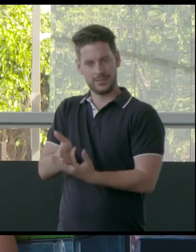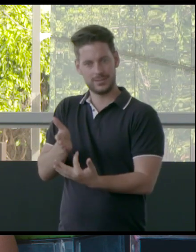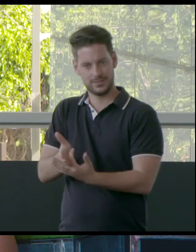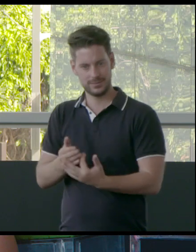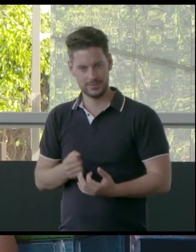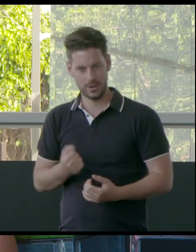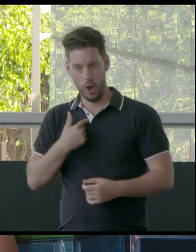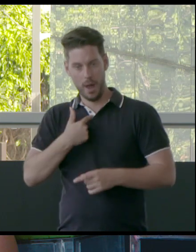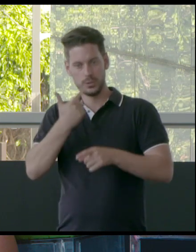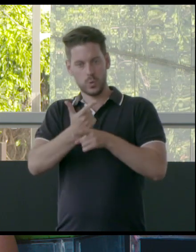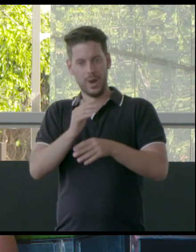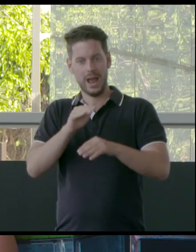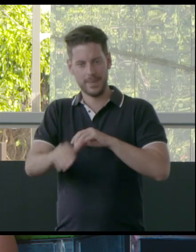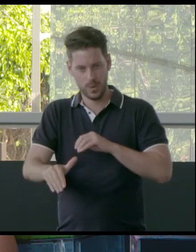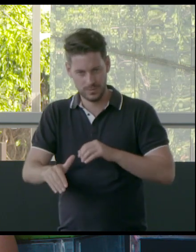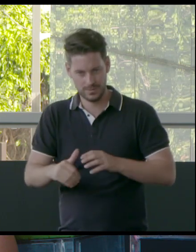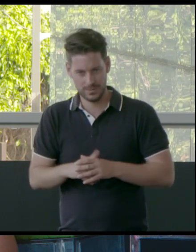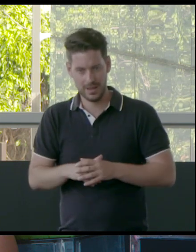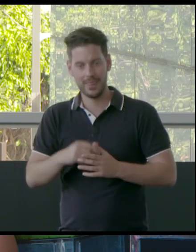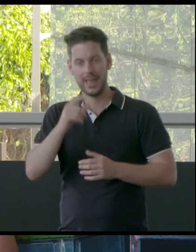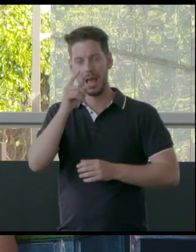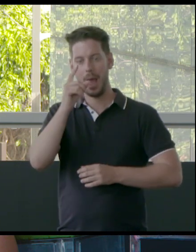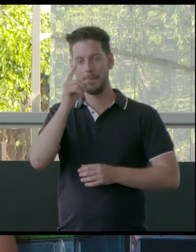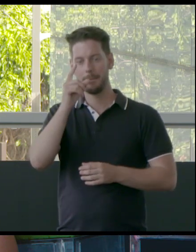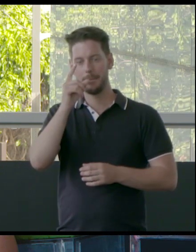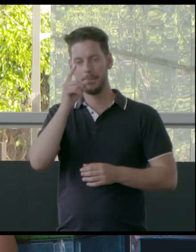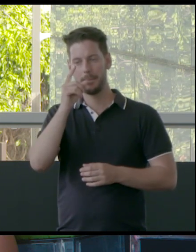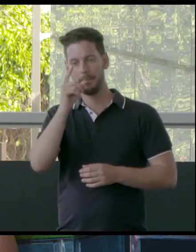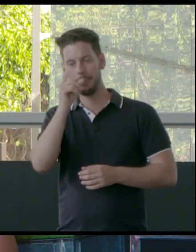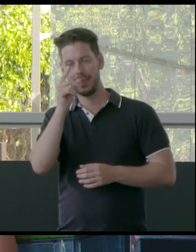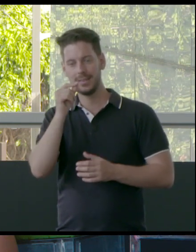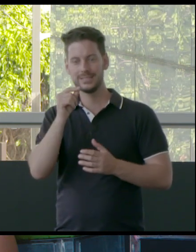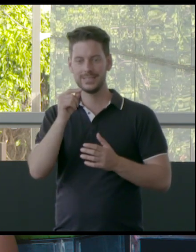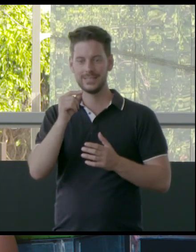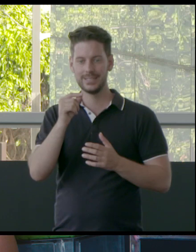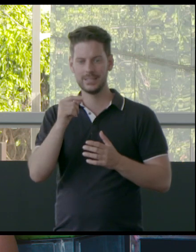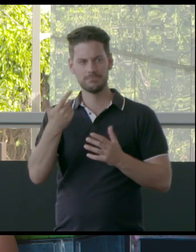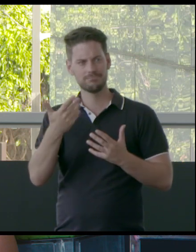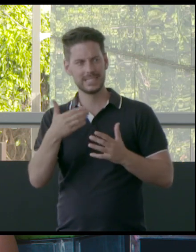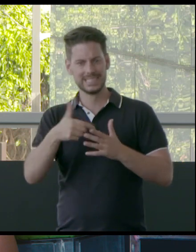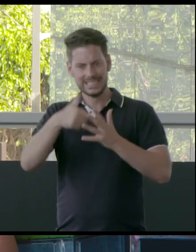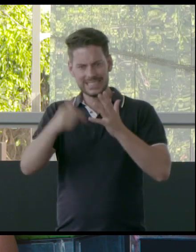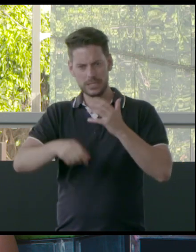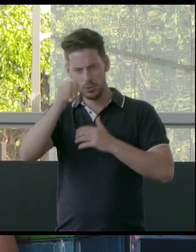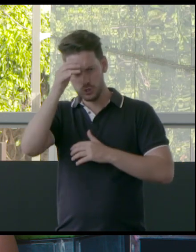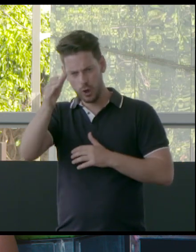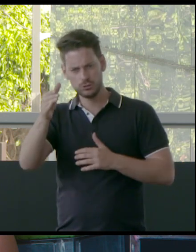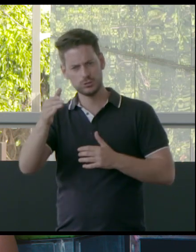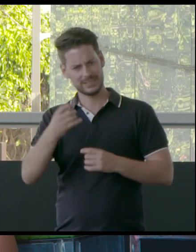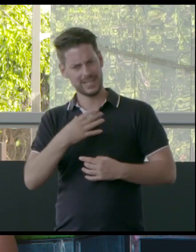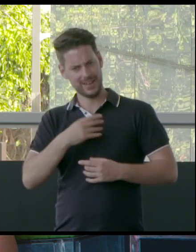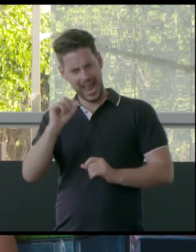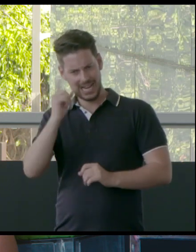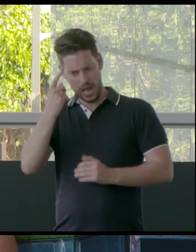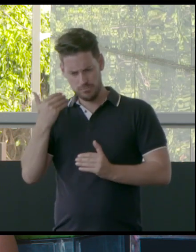commenting about. That ability and, like I talked about, that deep knowledge to be able to understand that